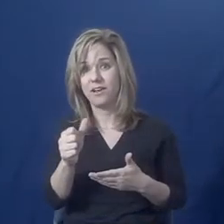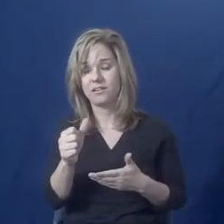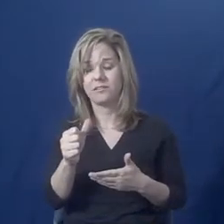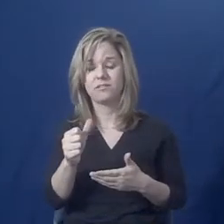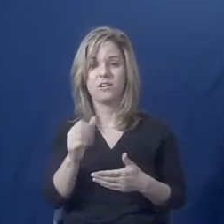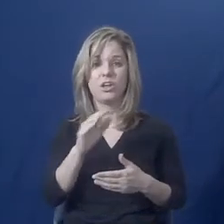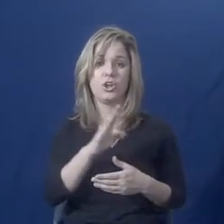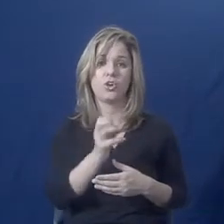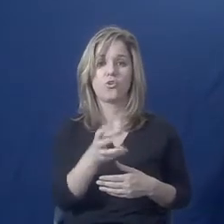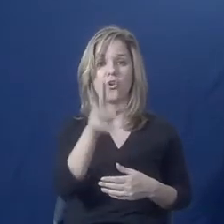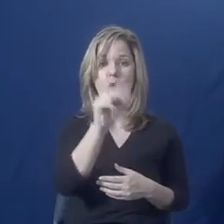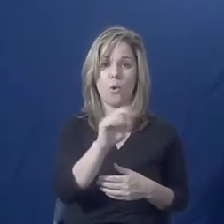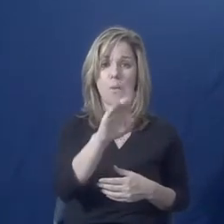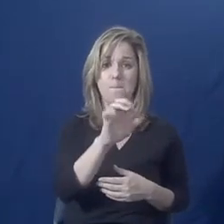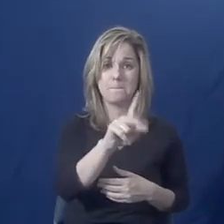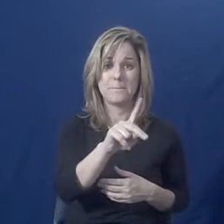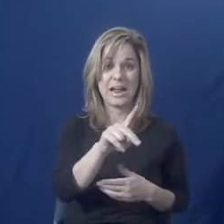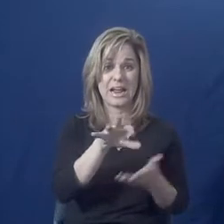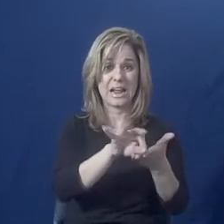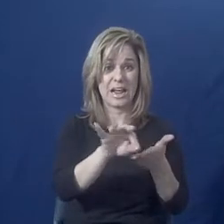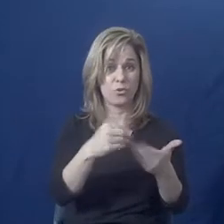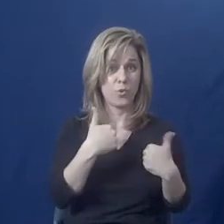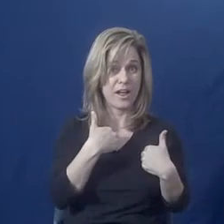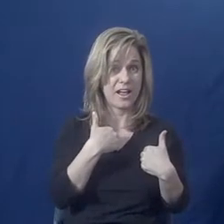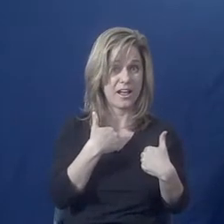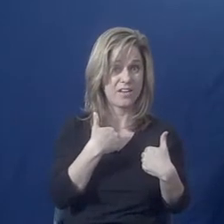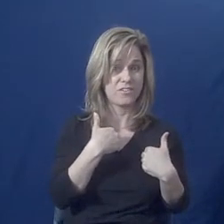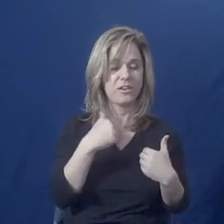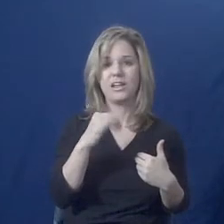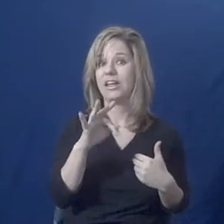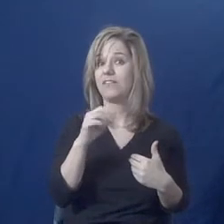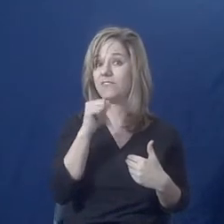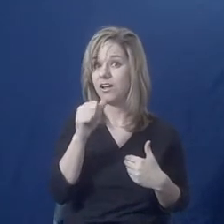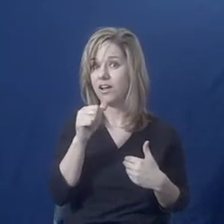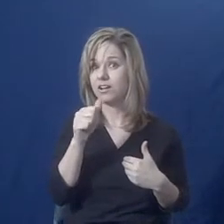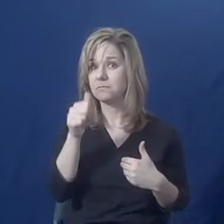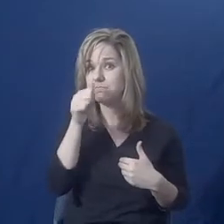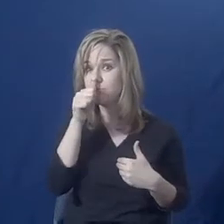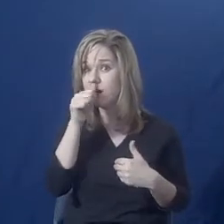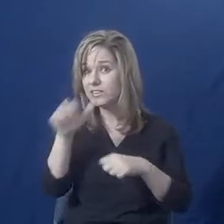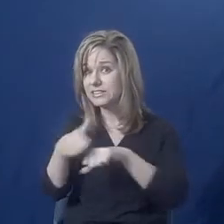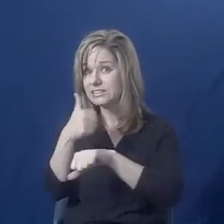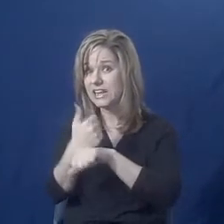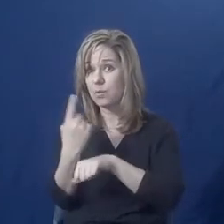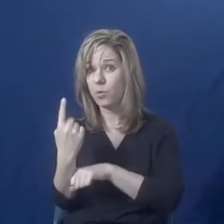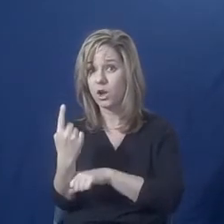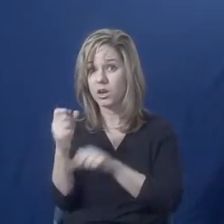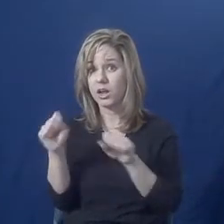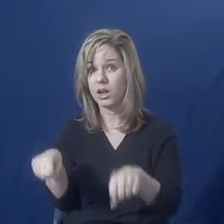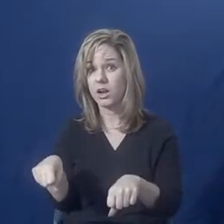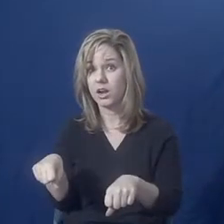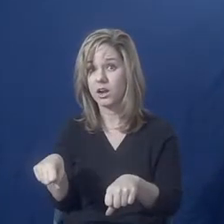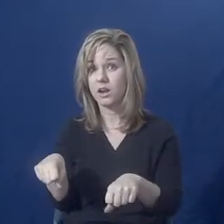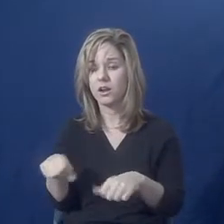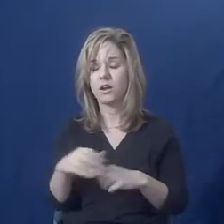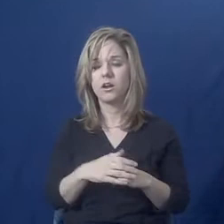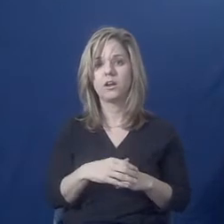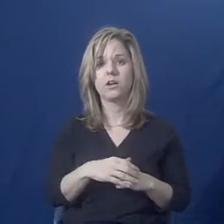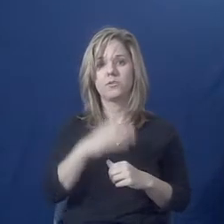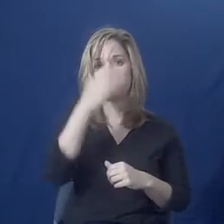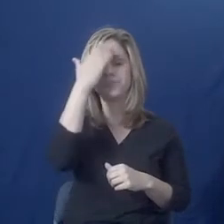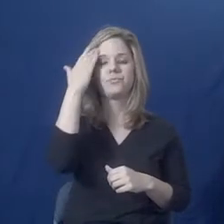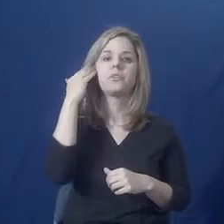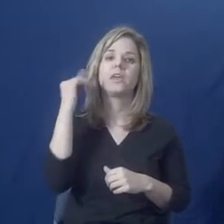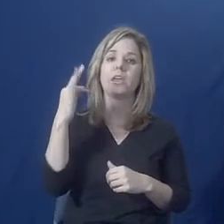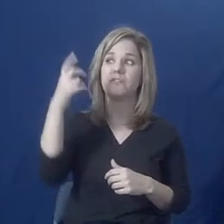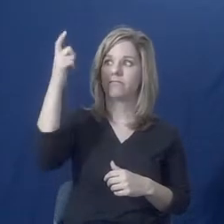not, is there a way you can one up, a private one? For people who are receiving Social Security